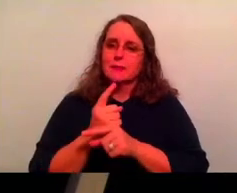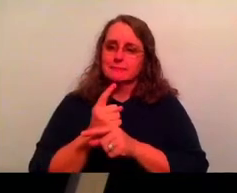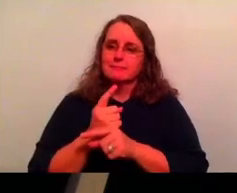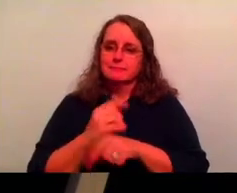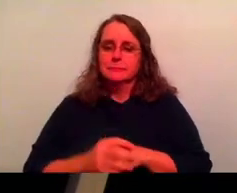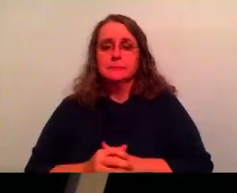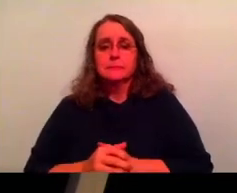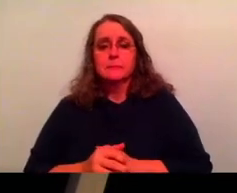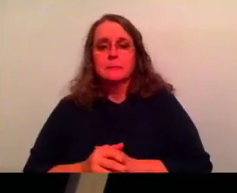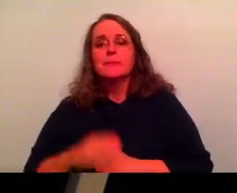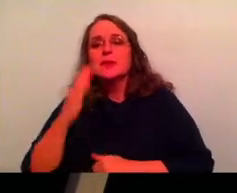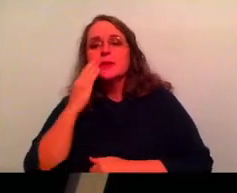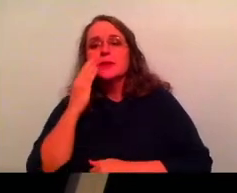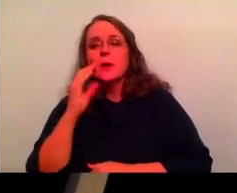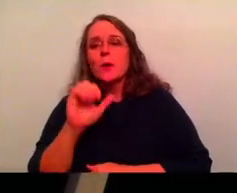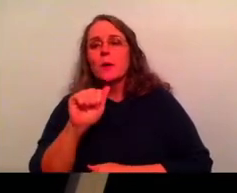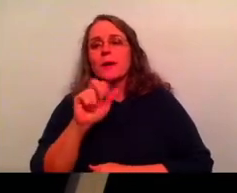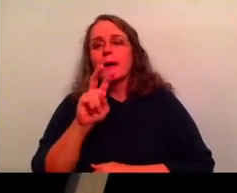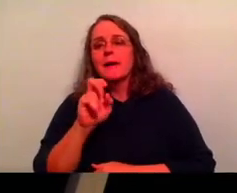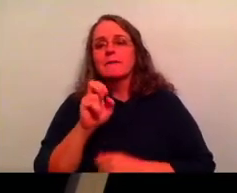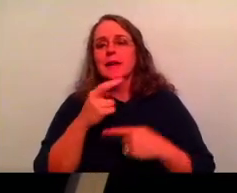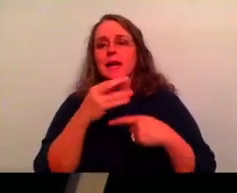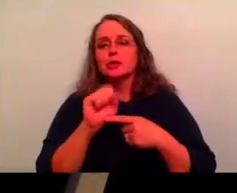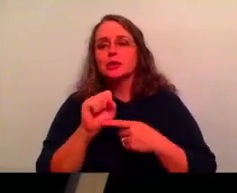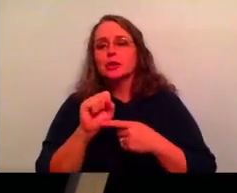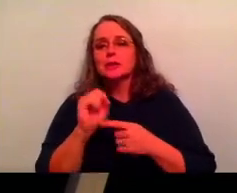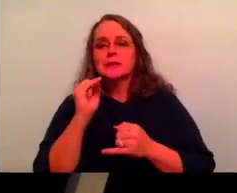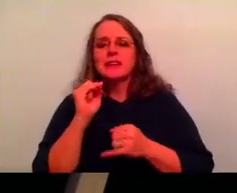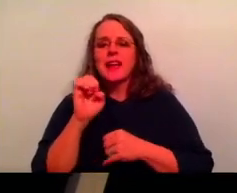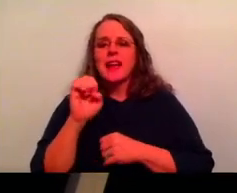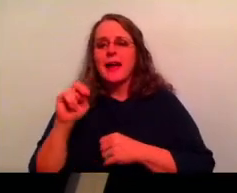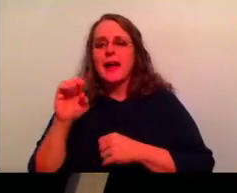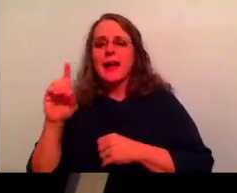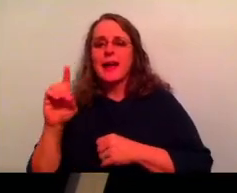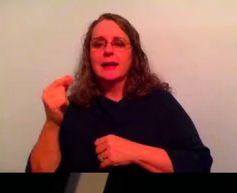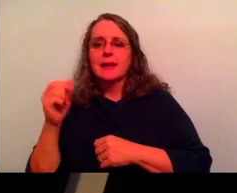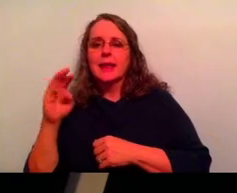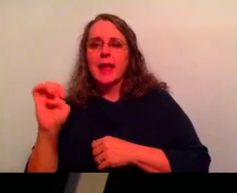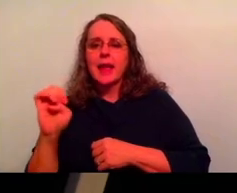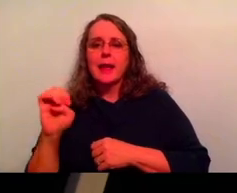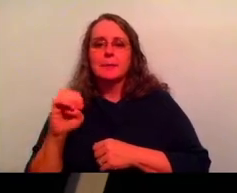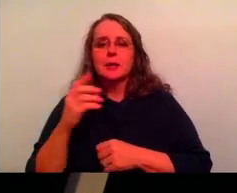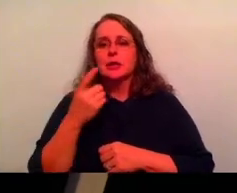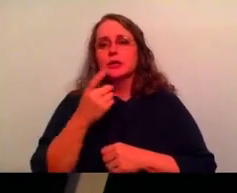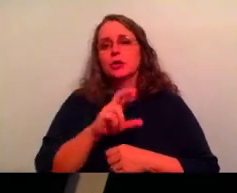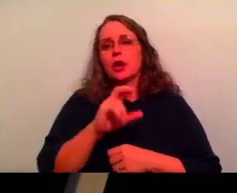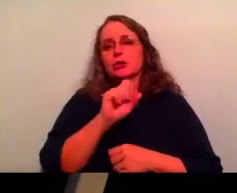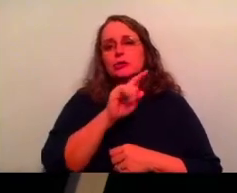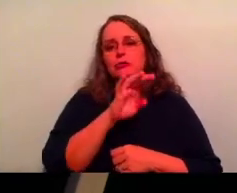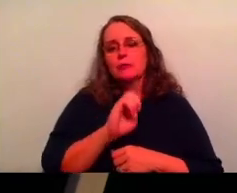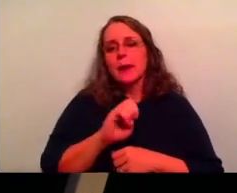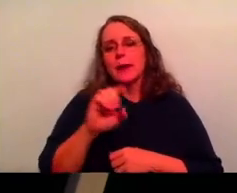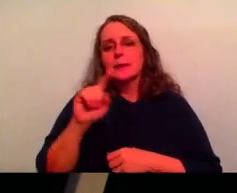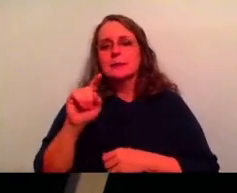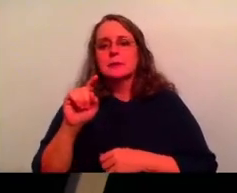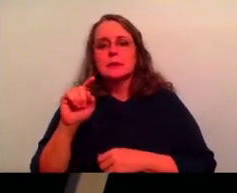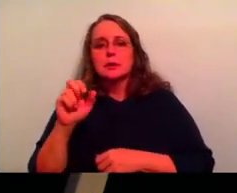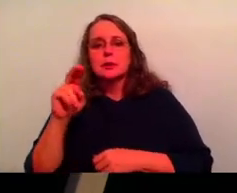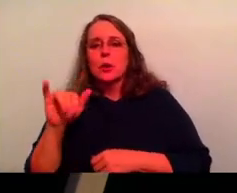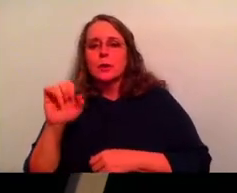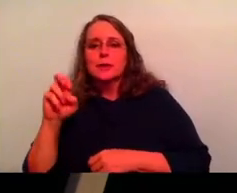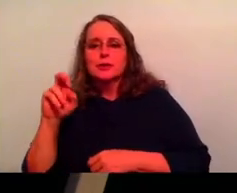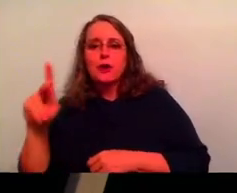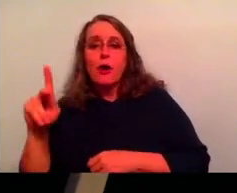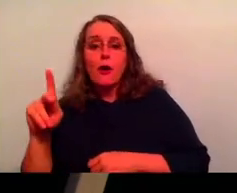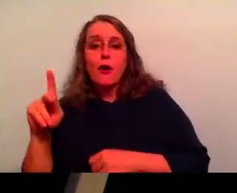and, uh, in Avengers end game, you know, when he's got like, uh, you've got Dr. Strange and Tony Stark is like about to make the ultimate sacrifice snap. And he,